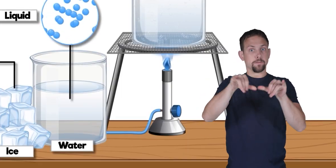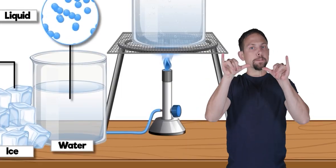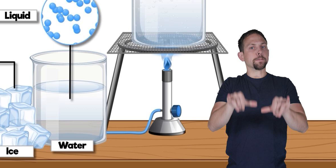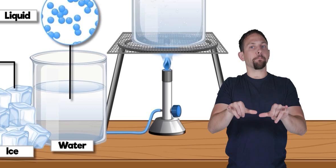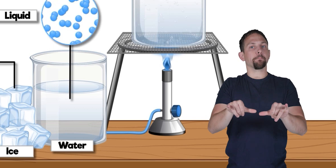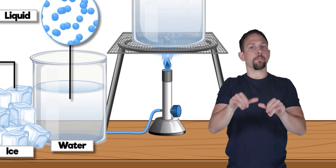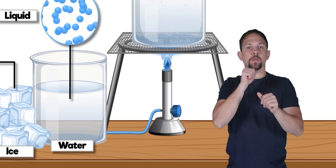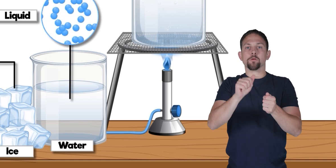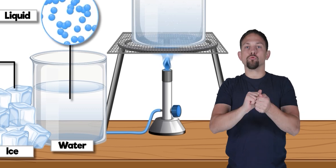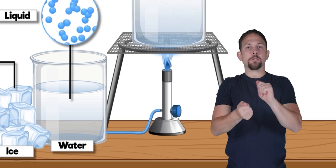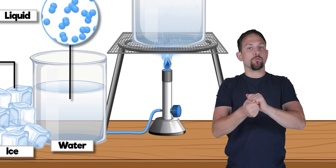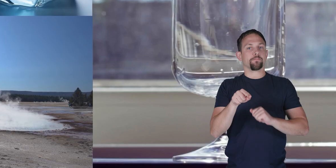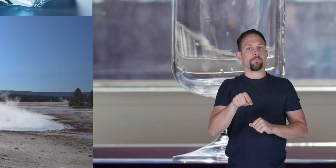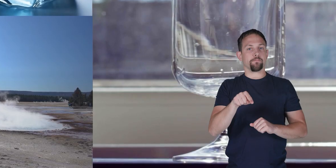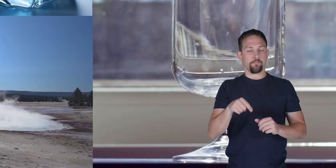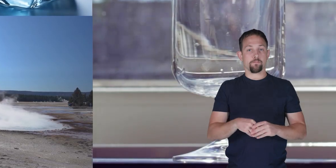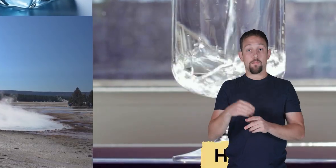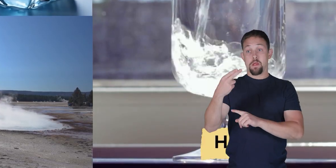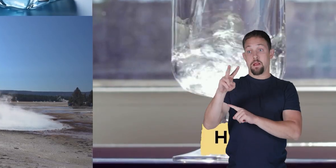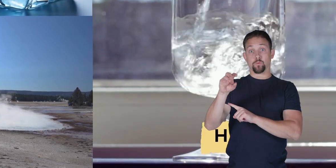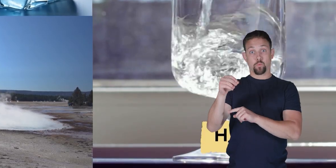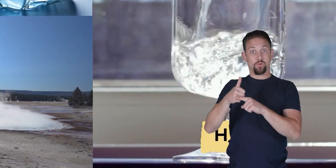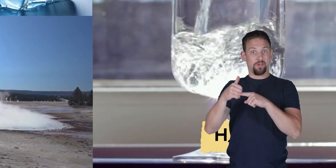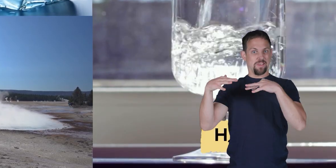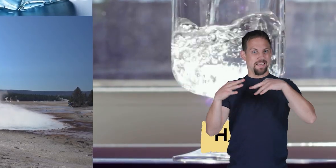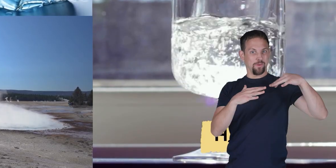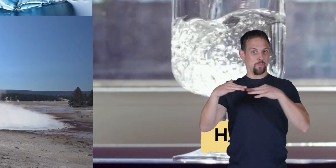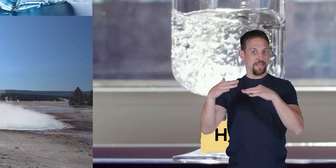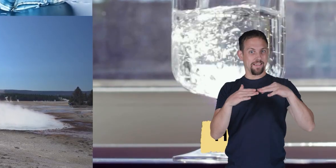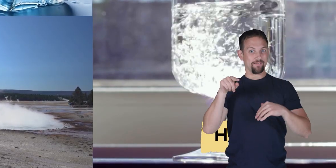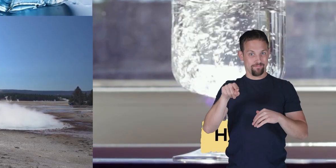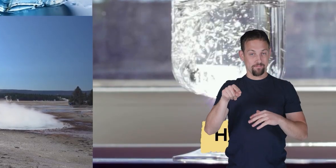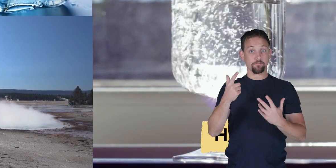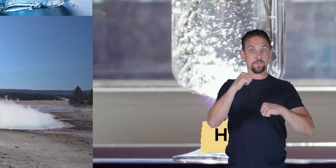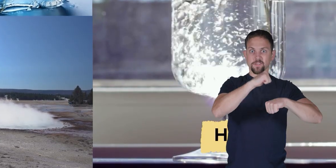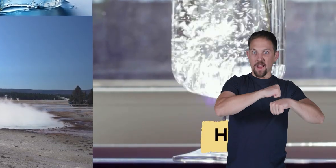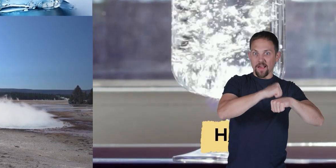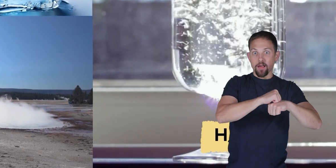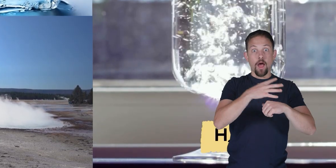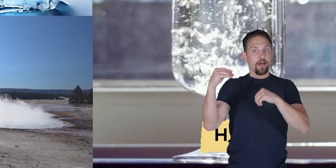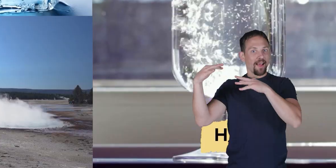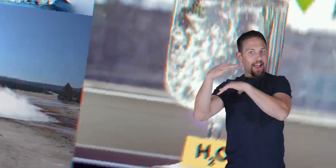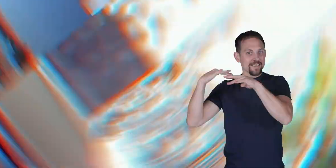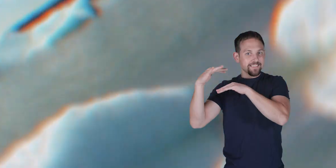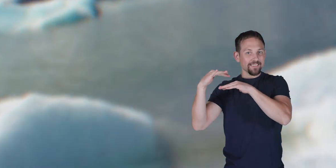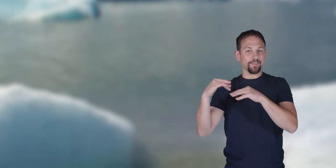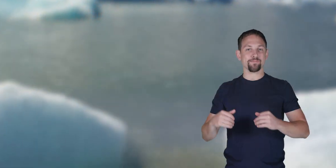remain unchanged it is h2o as a liquid solid and gas